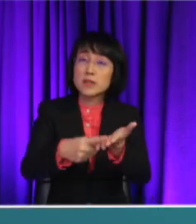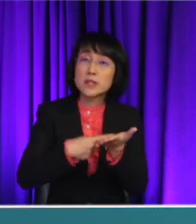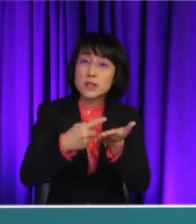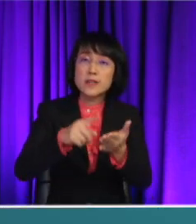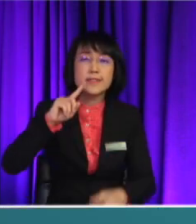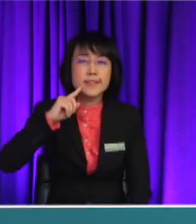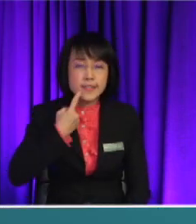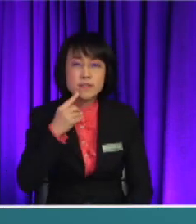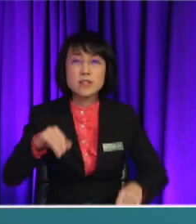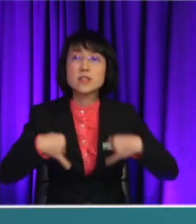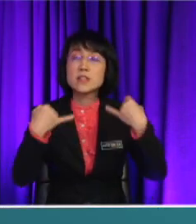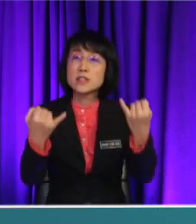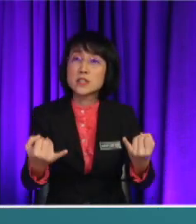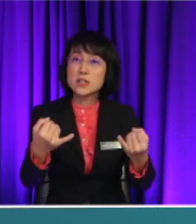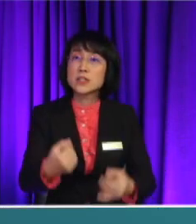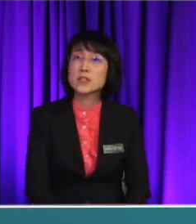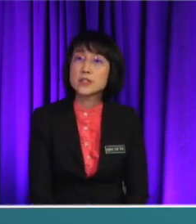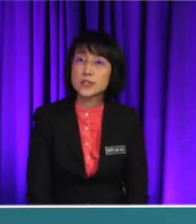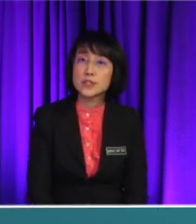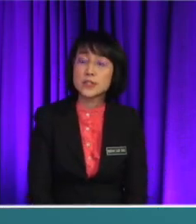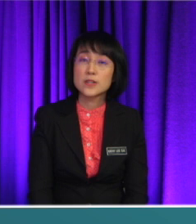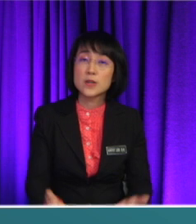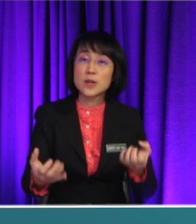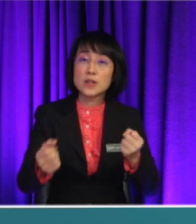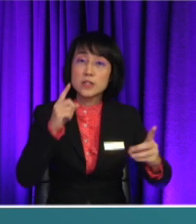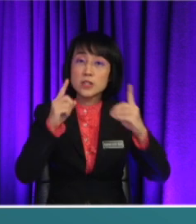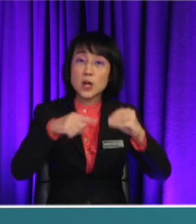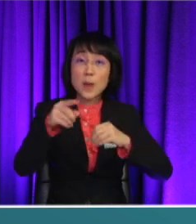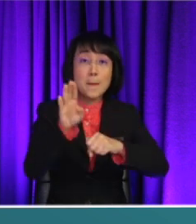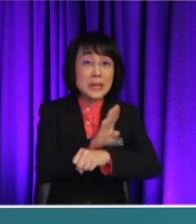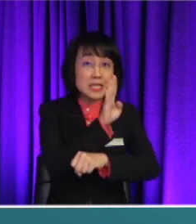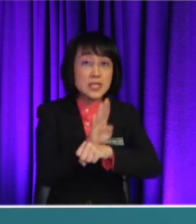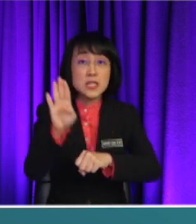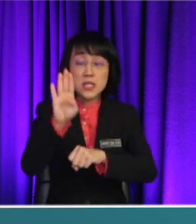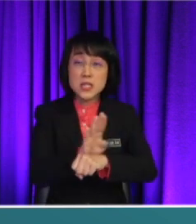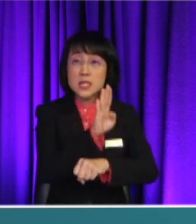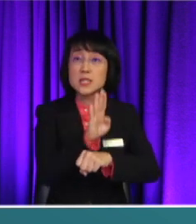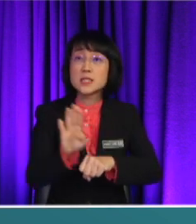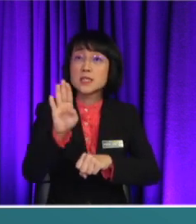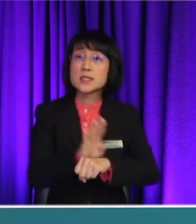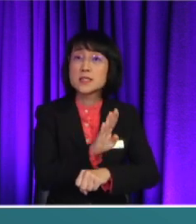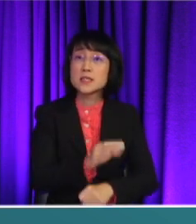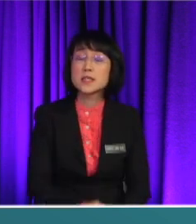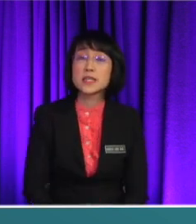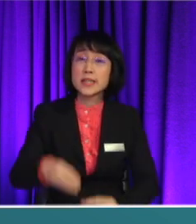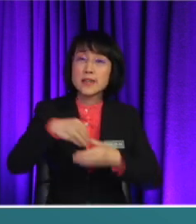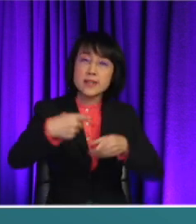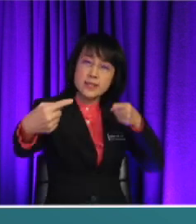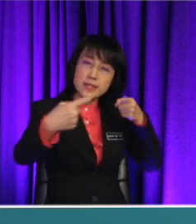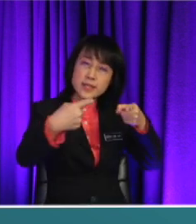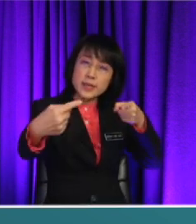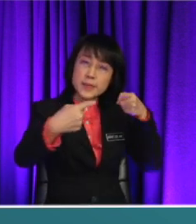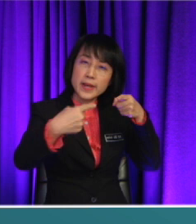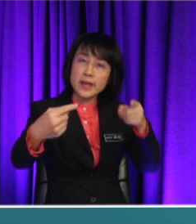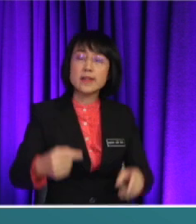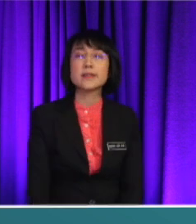issue Or we would like to talk about business Or we are in a debate, a formal